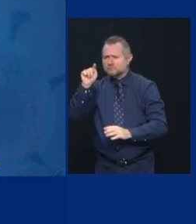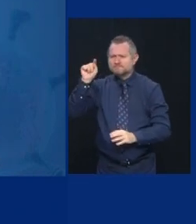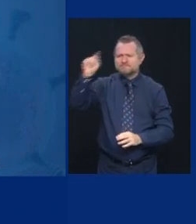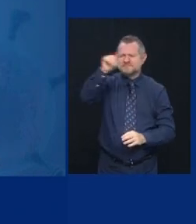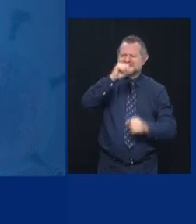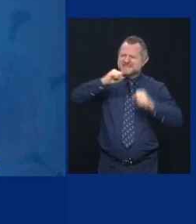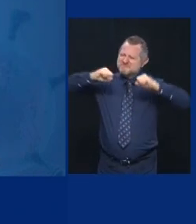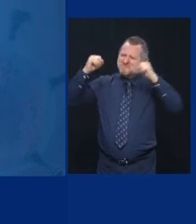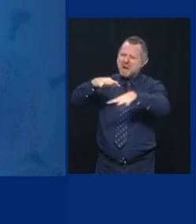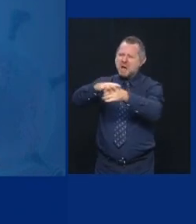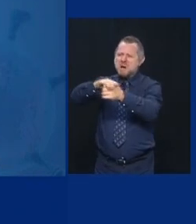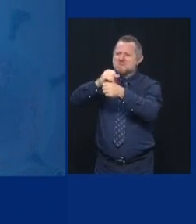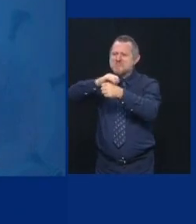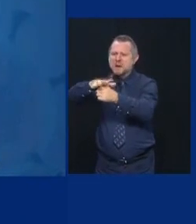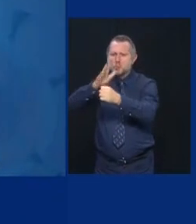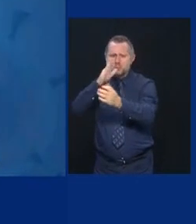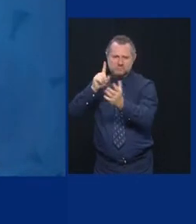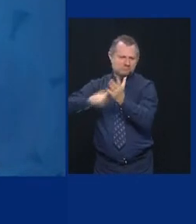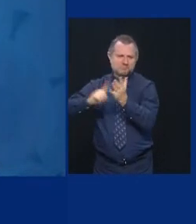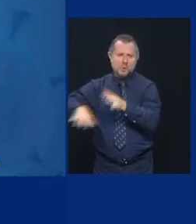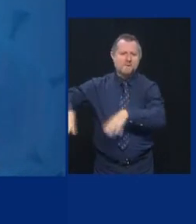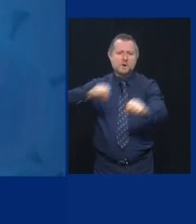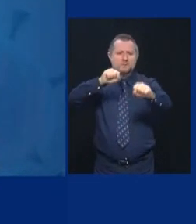clusters. Okay?